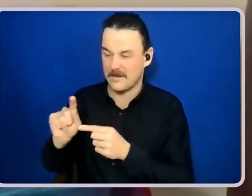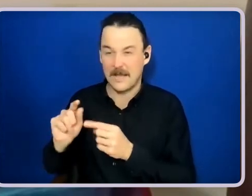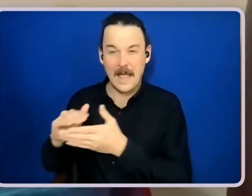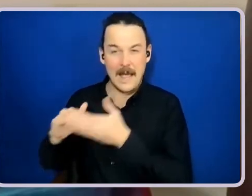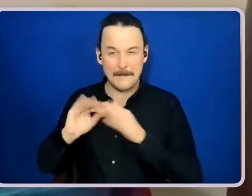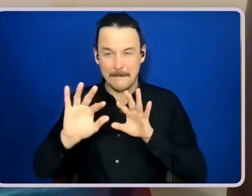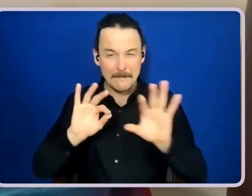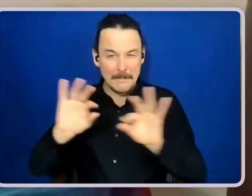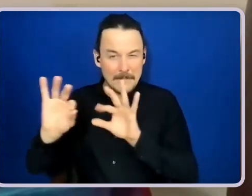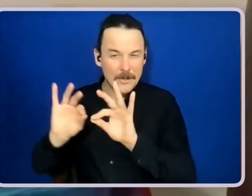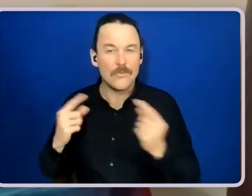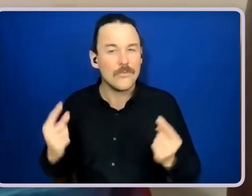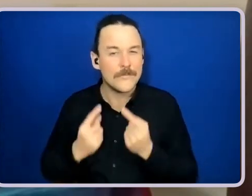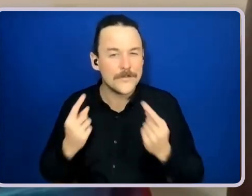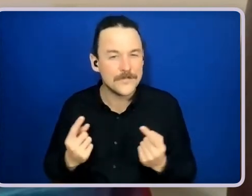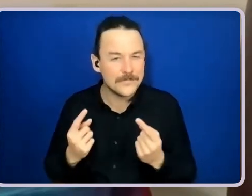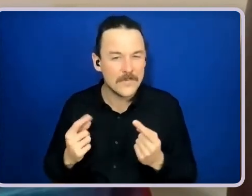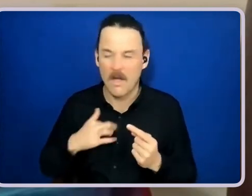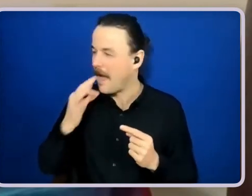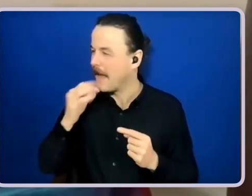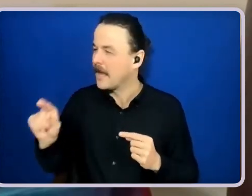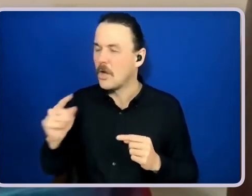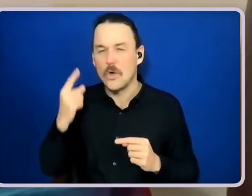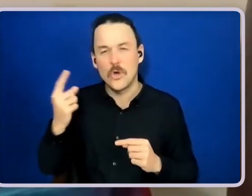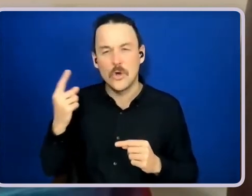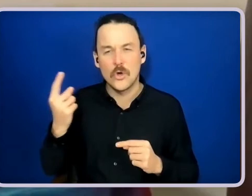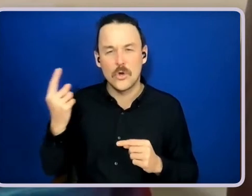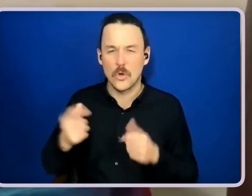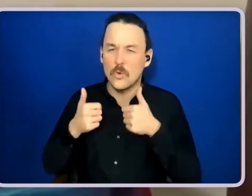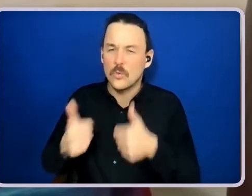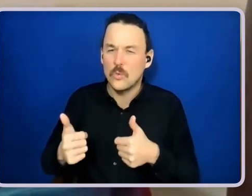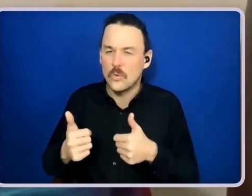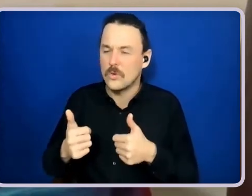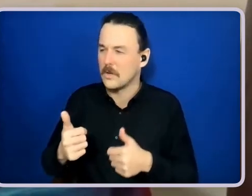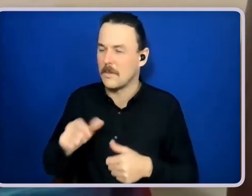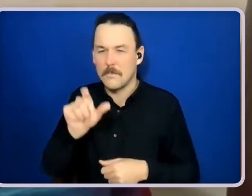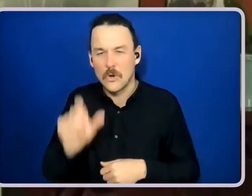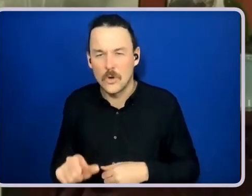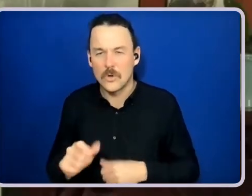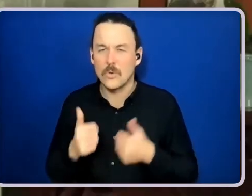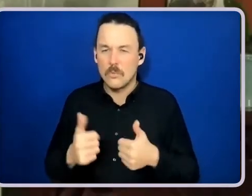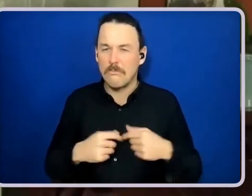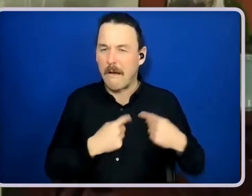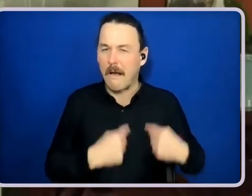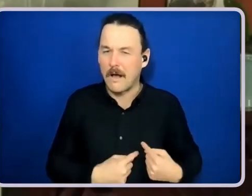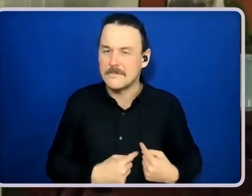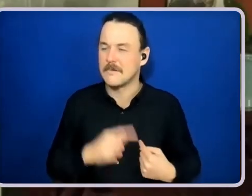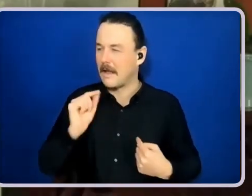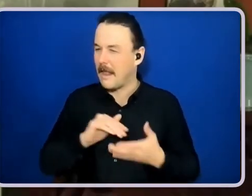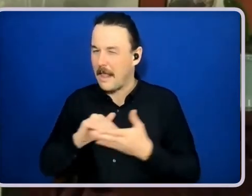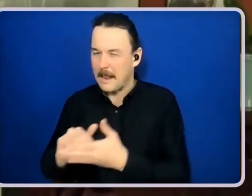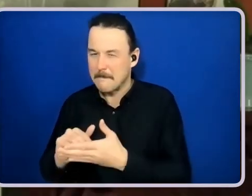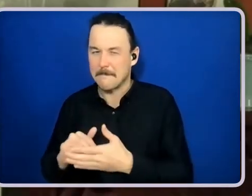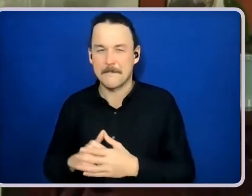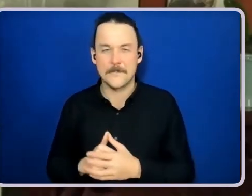about who was a wholehearted person who could make a contribution. It's always good when the